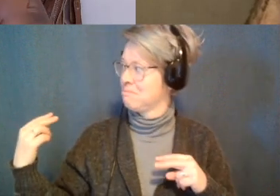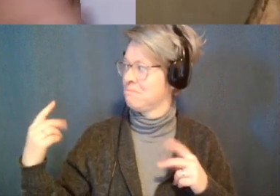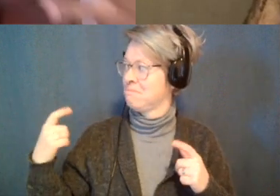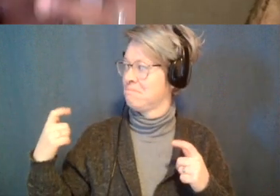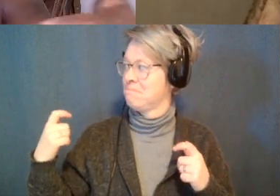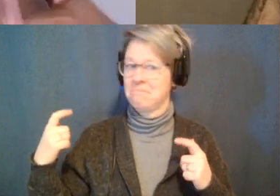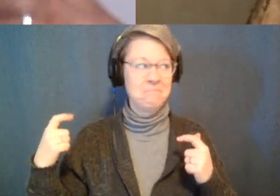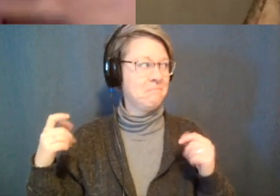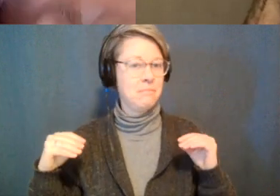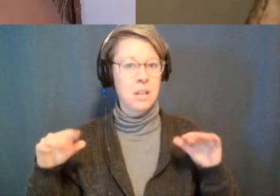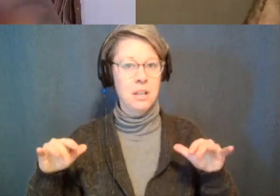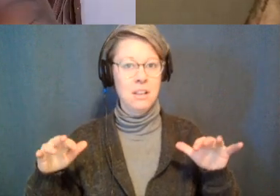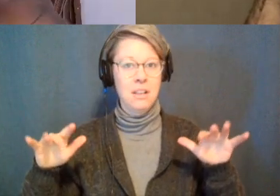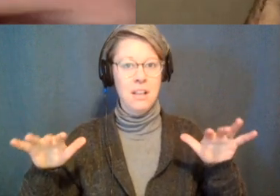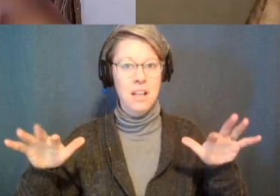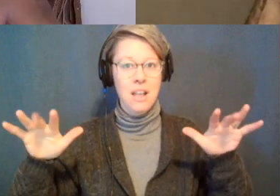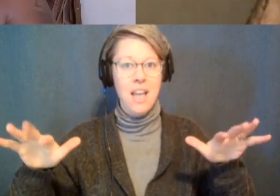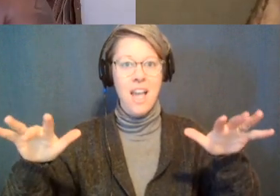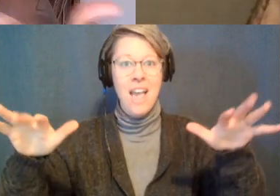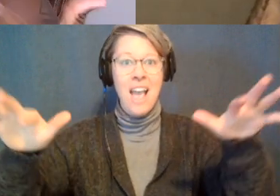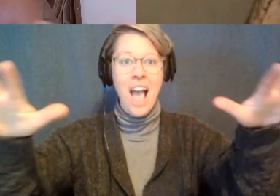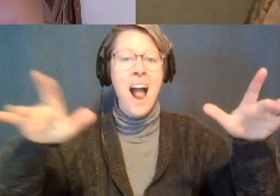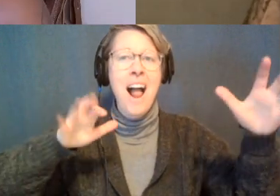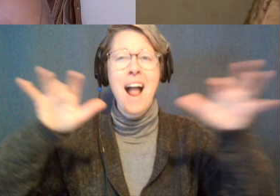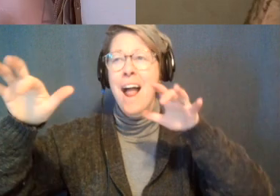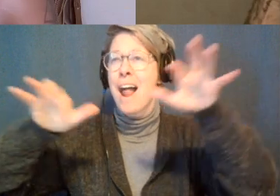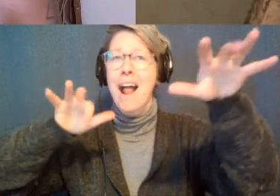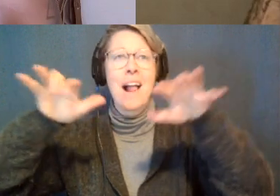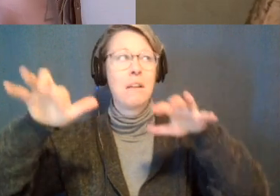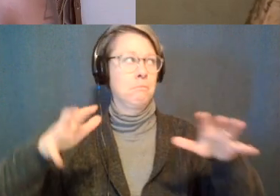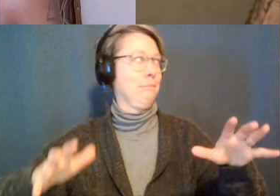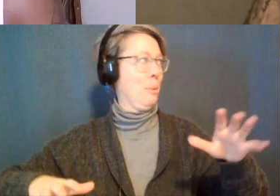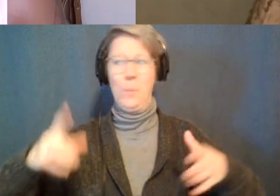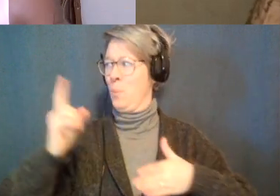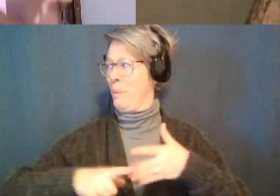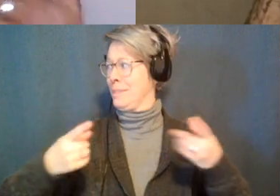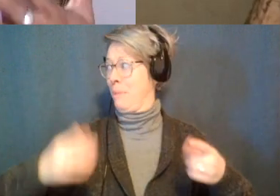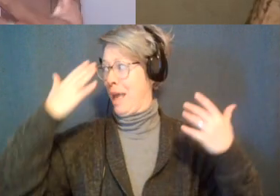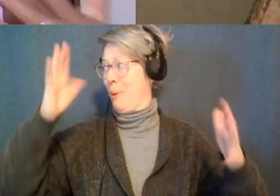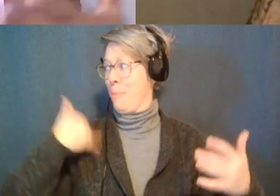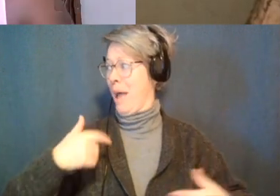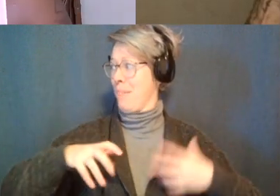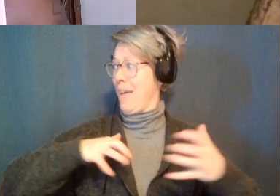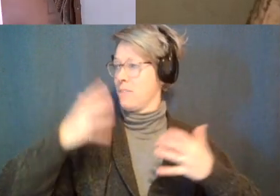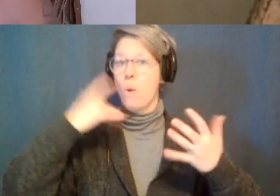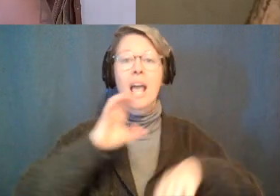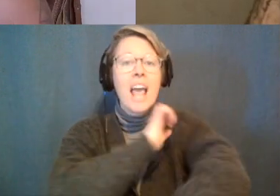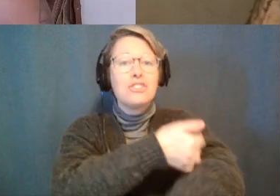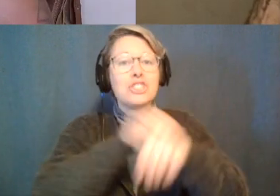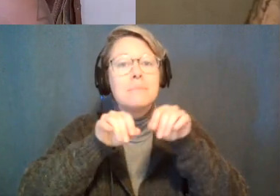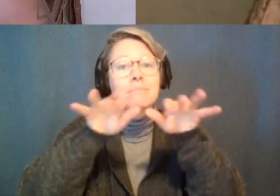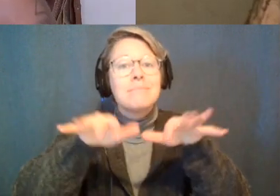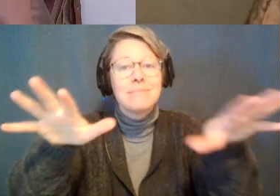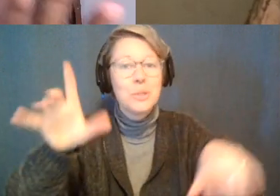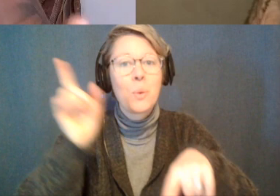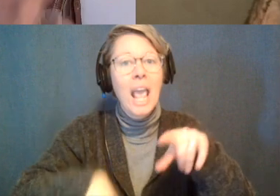you know it's contagious it's a contagious happening everybody's laughing you're like what the hell is happening i don't know but i'm laughing because the energy of that cannot be